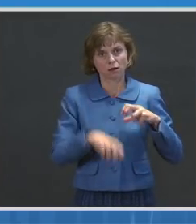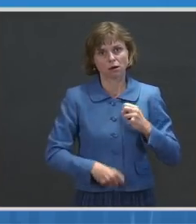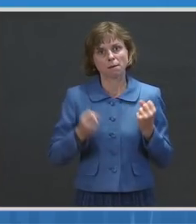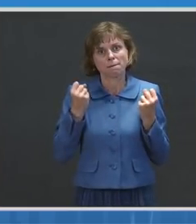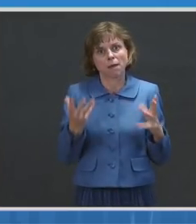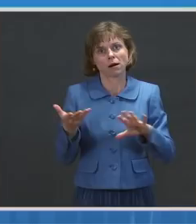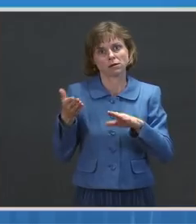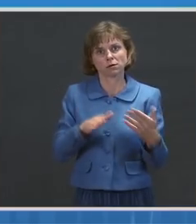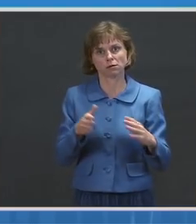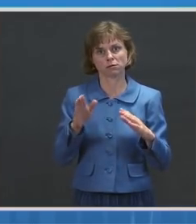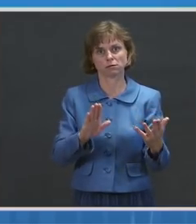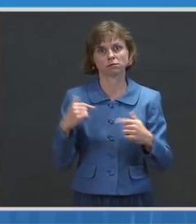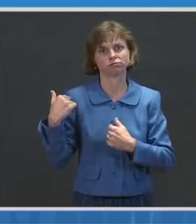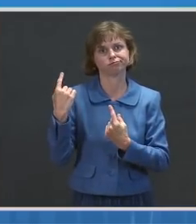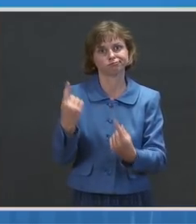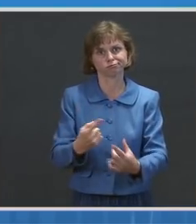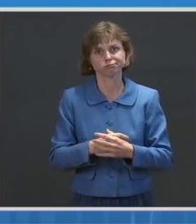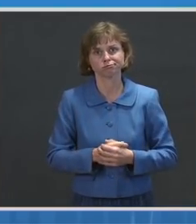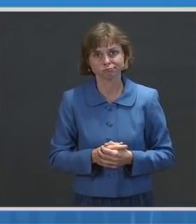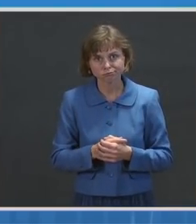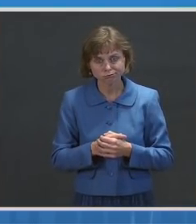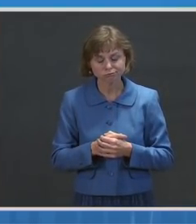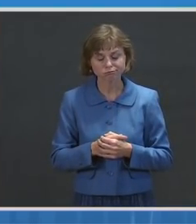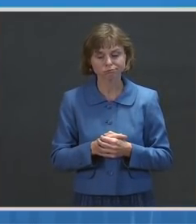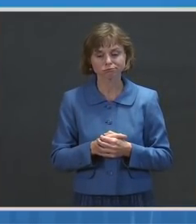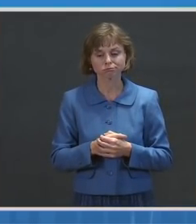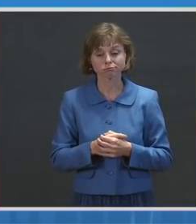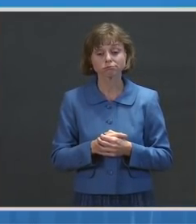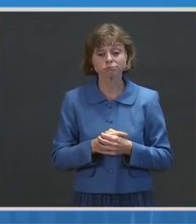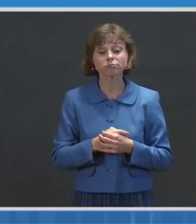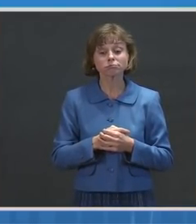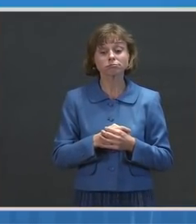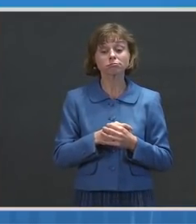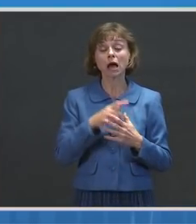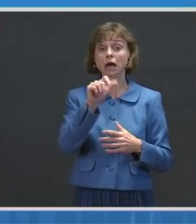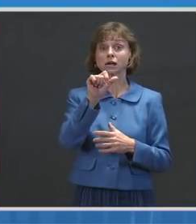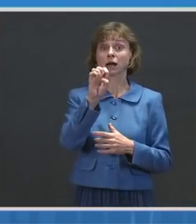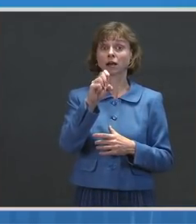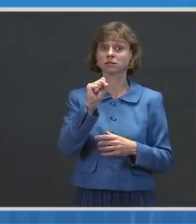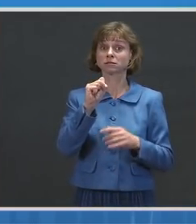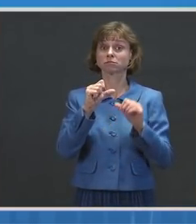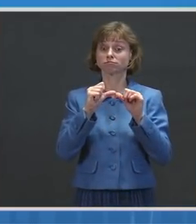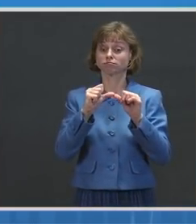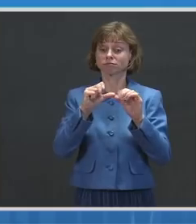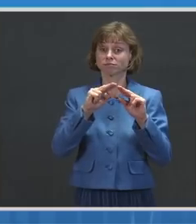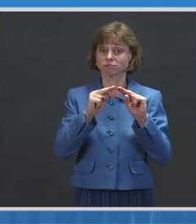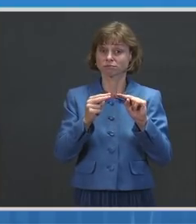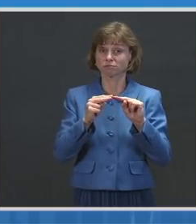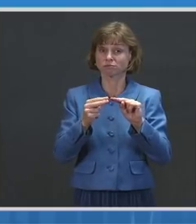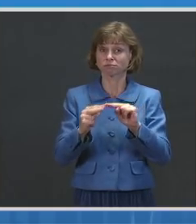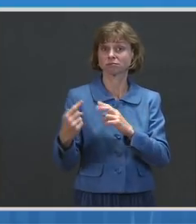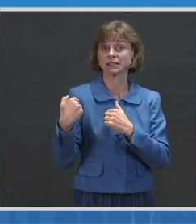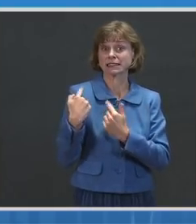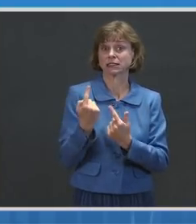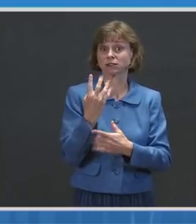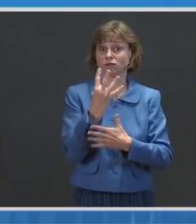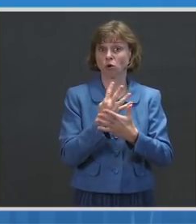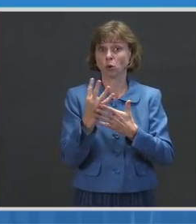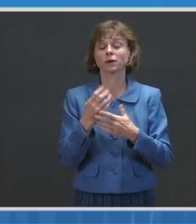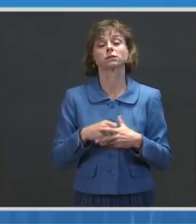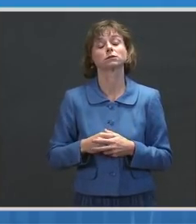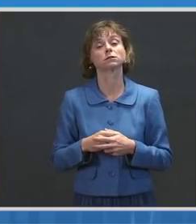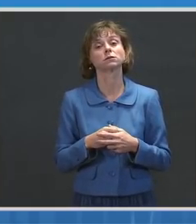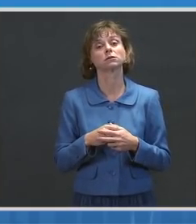been lost. Cases have continued to decline over the last four weeks. An average of 119,900